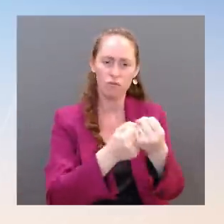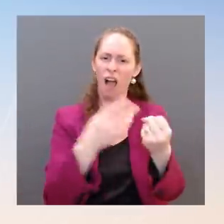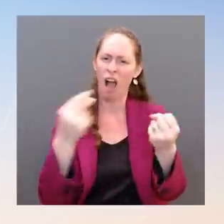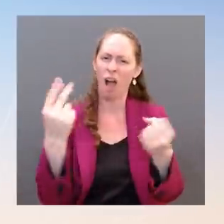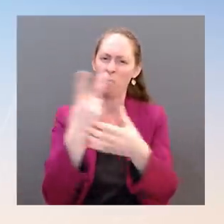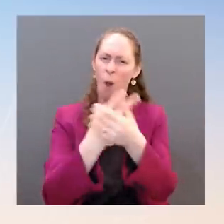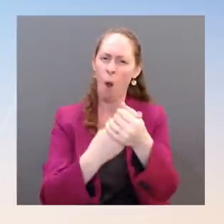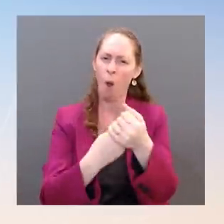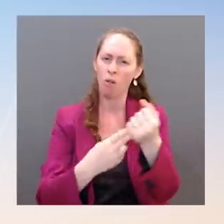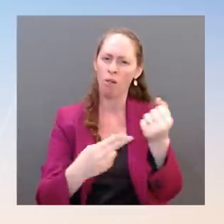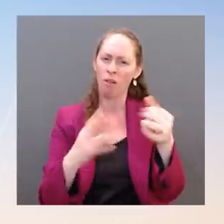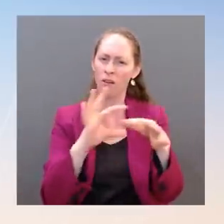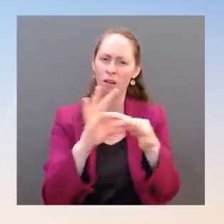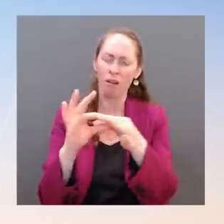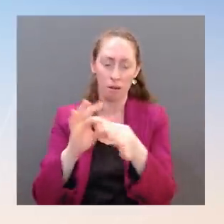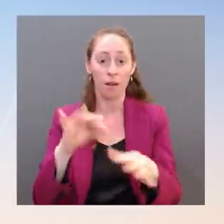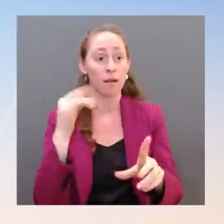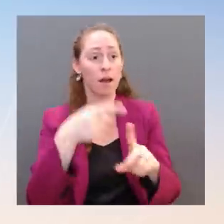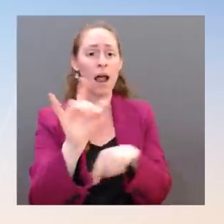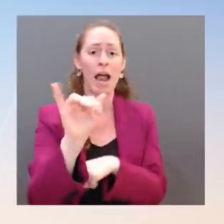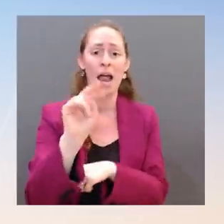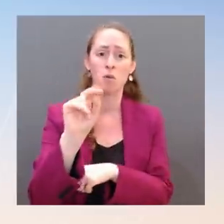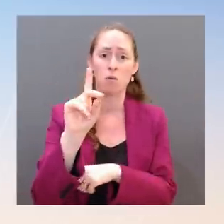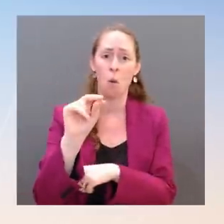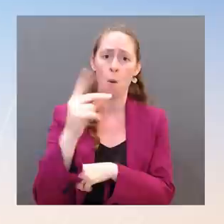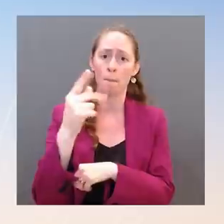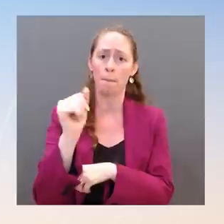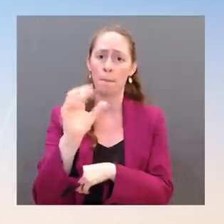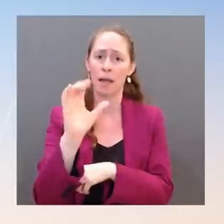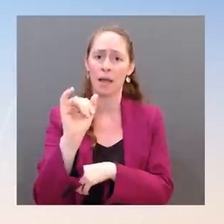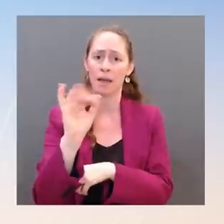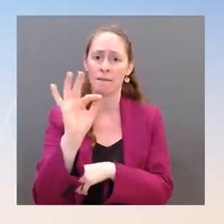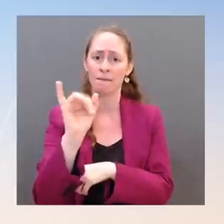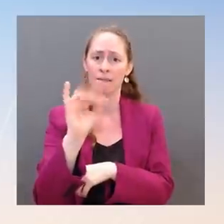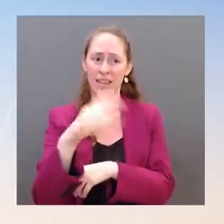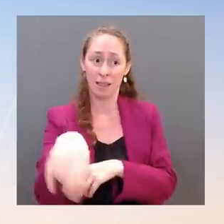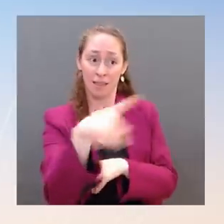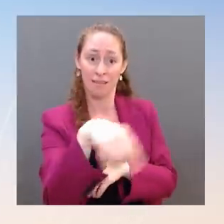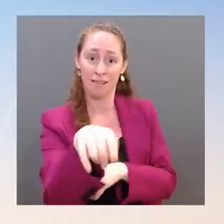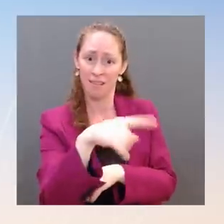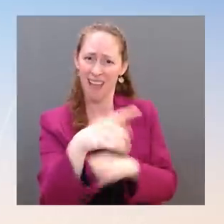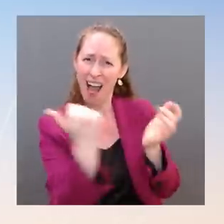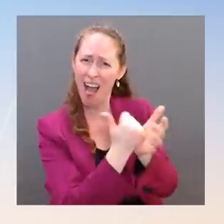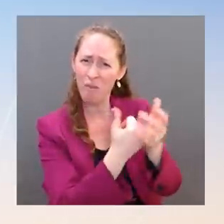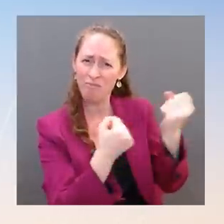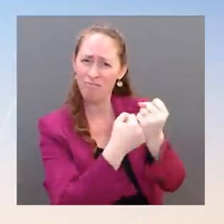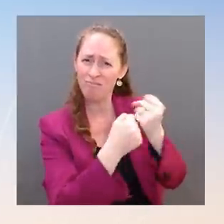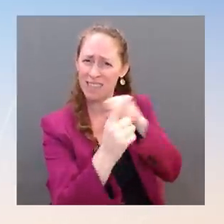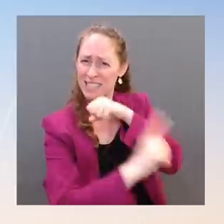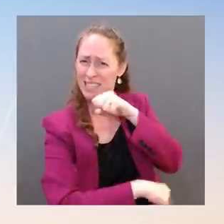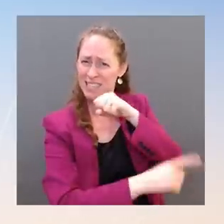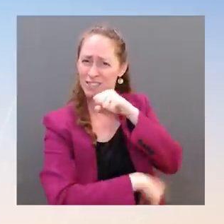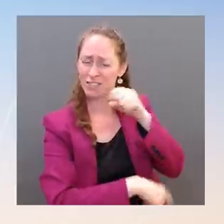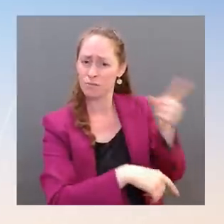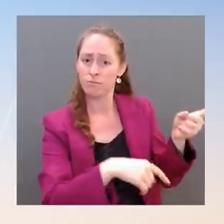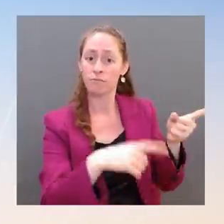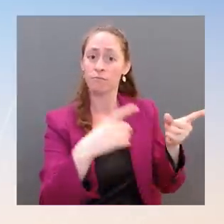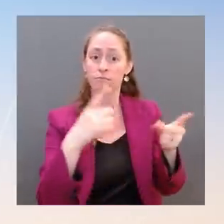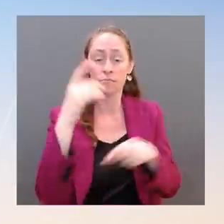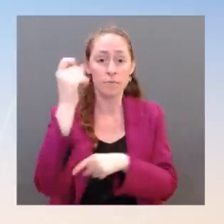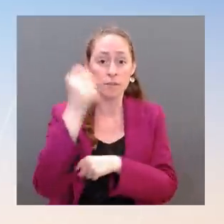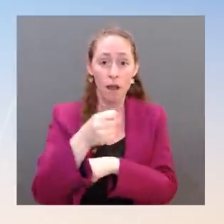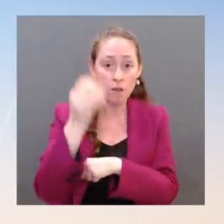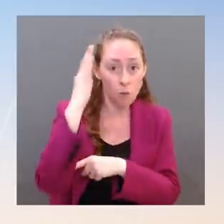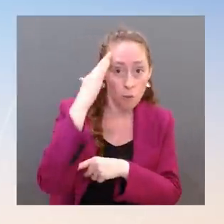help make these sanctions and export controls as effective as they are, Korea, Japan, Australia, even Singapore. Second,